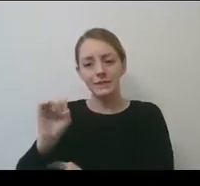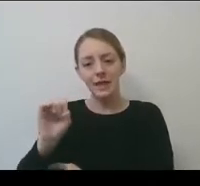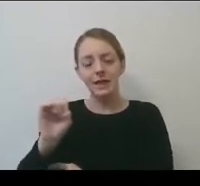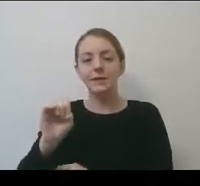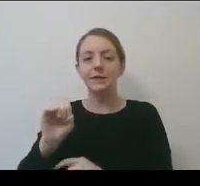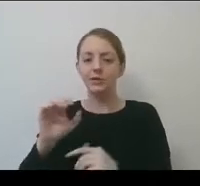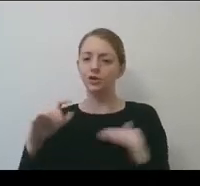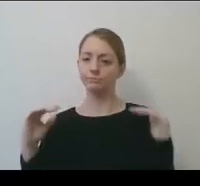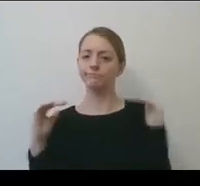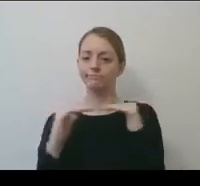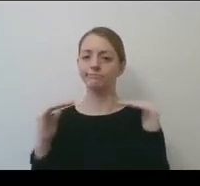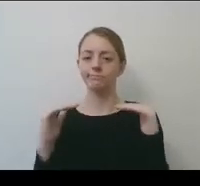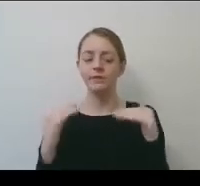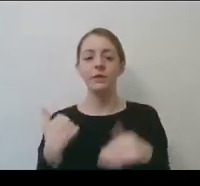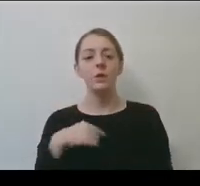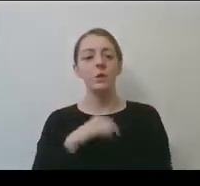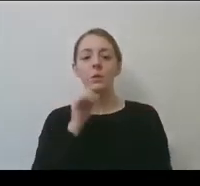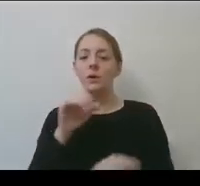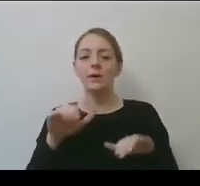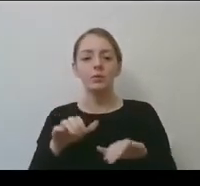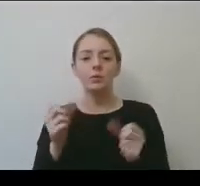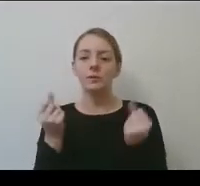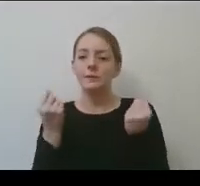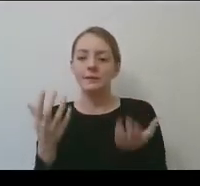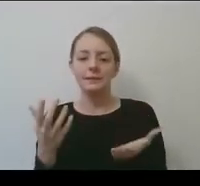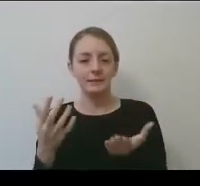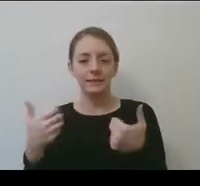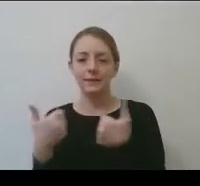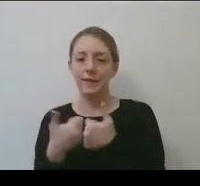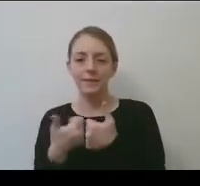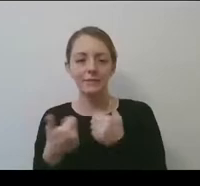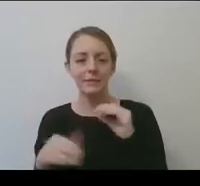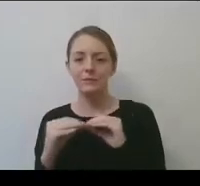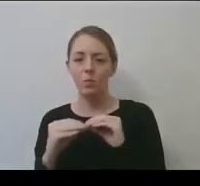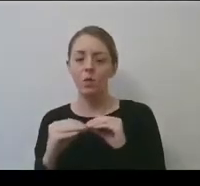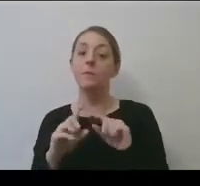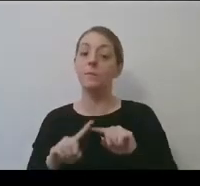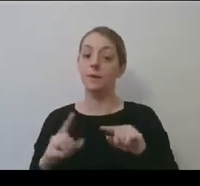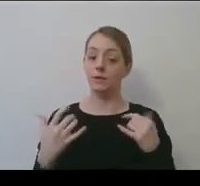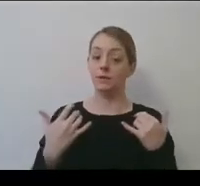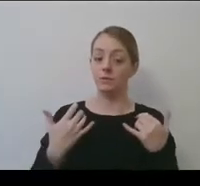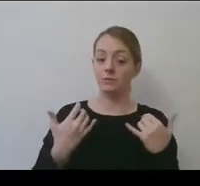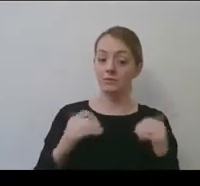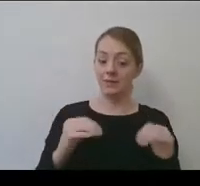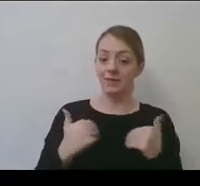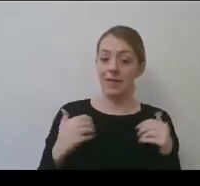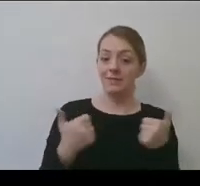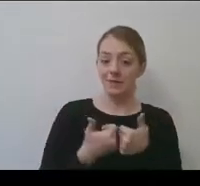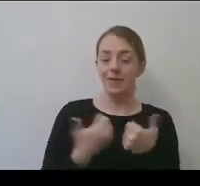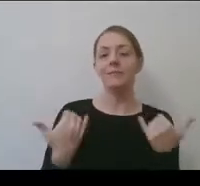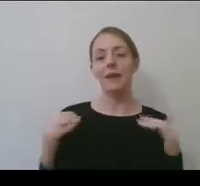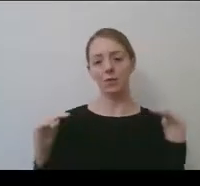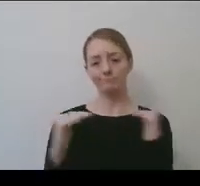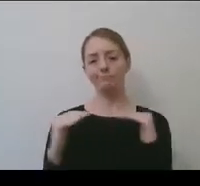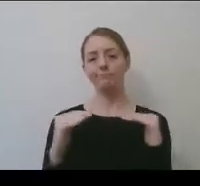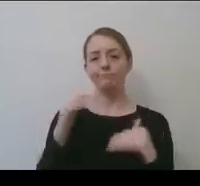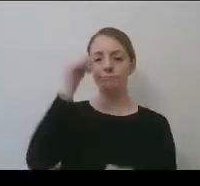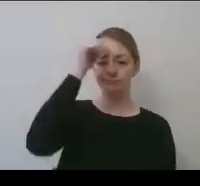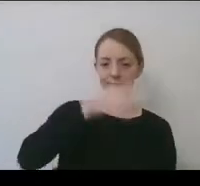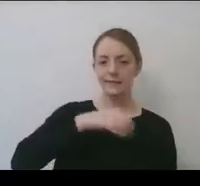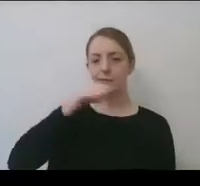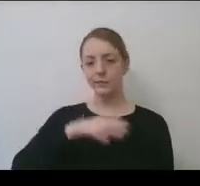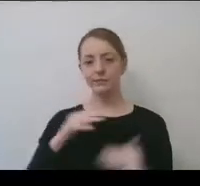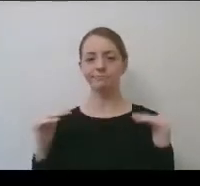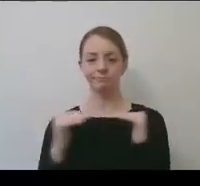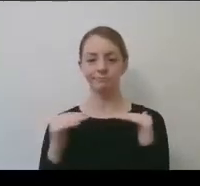programs anymore, those that we are doing are now equitable between, um, between men and women. Uh, the other, the other